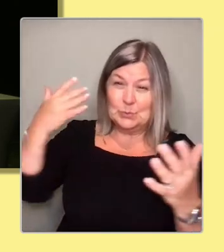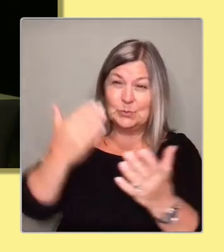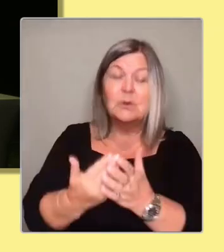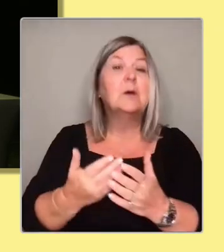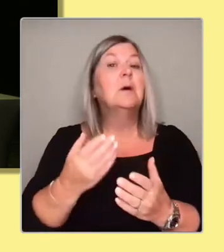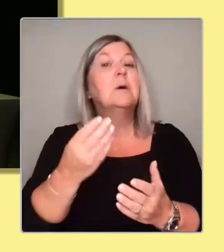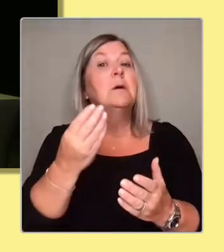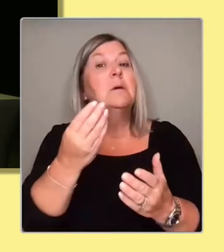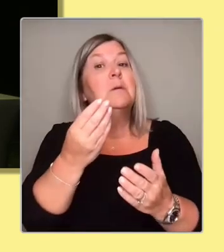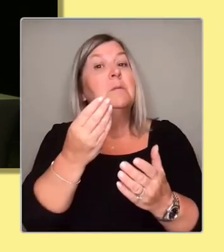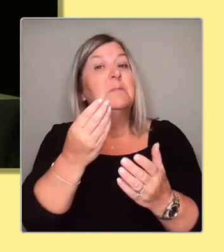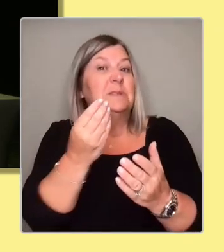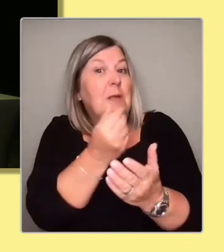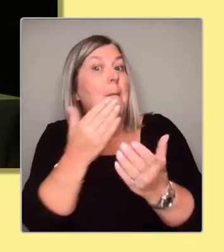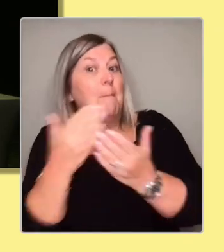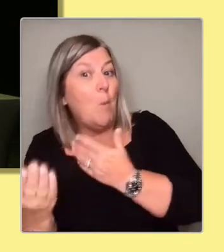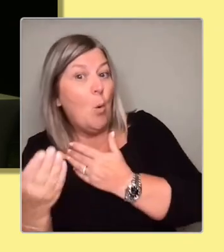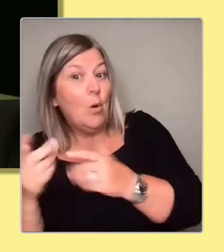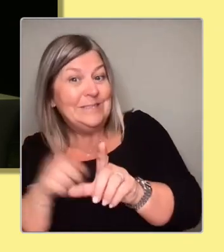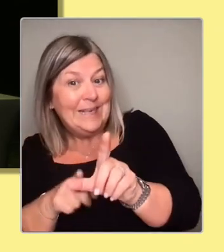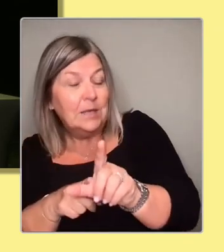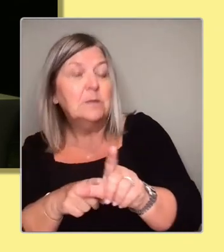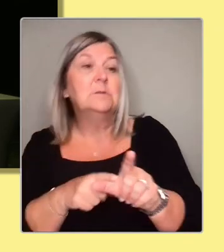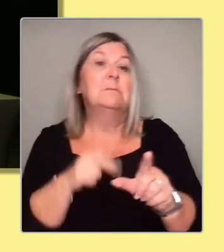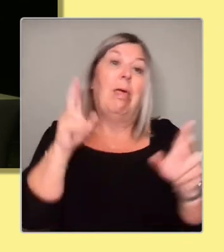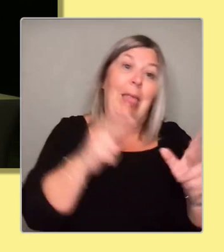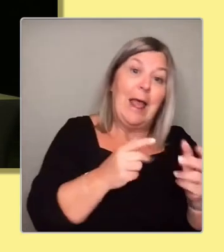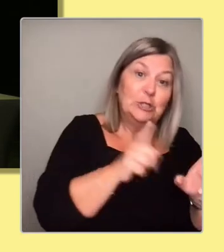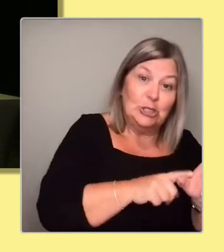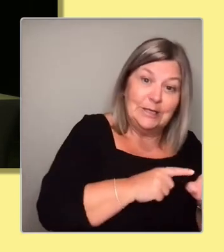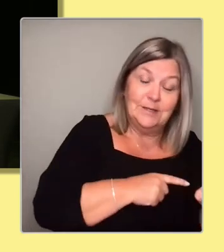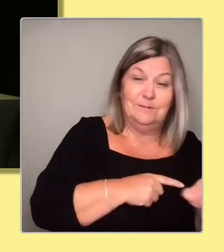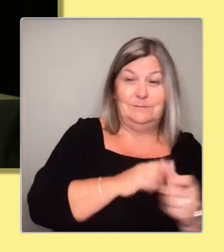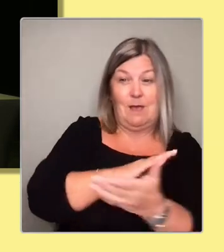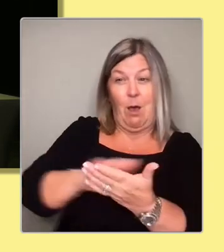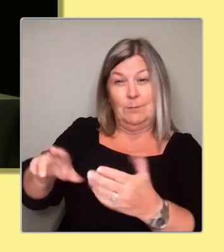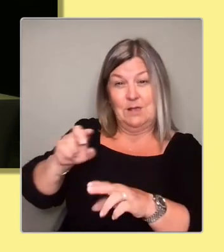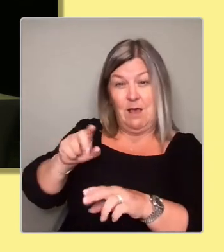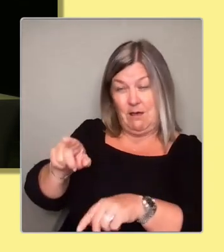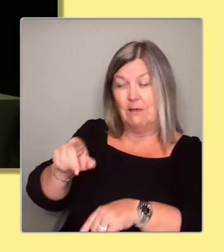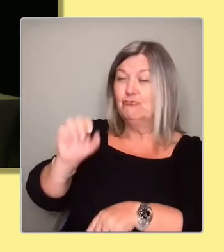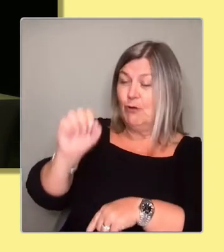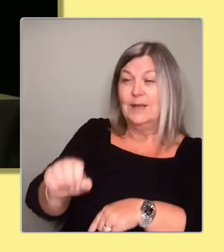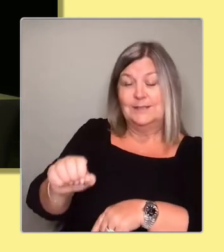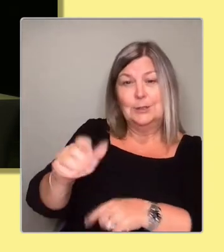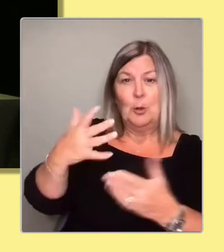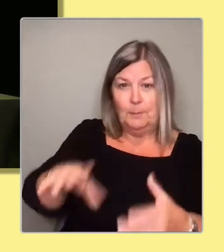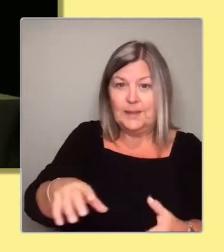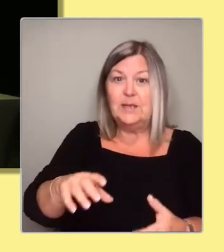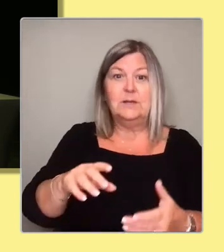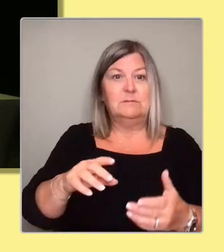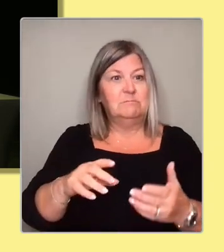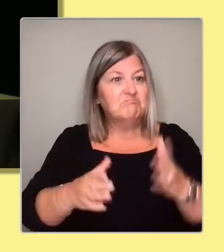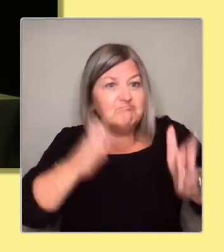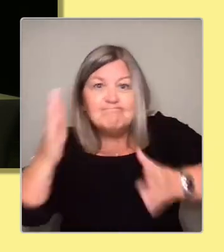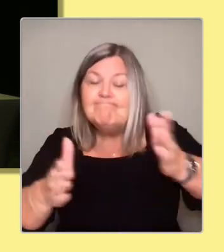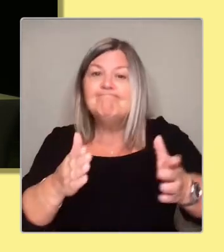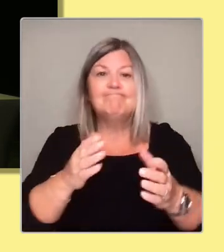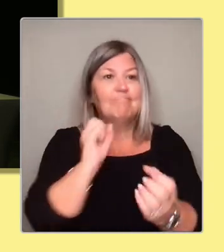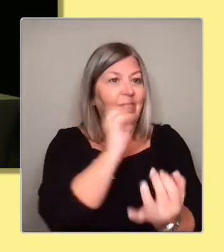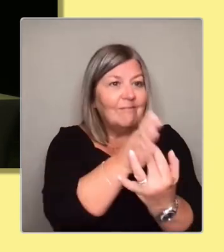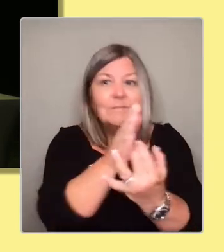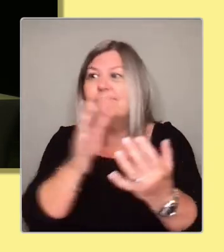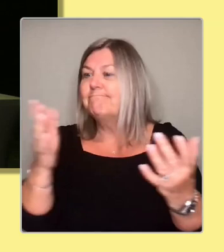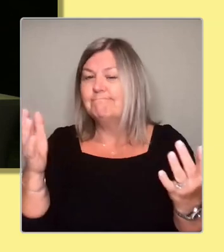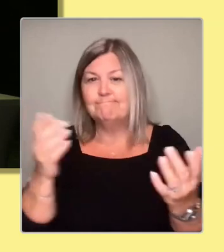in the bunker together. As Hamza said, we've been delivering leaflets out in all weathers. We've been there working together when